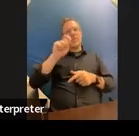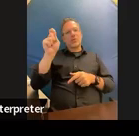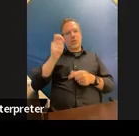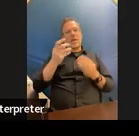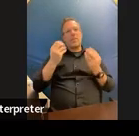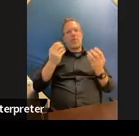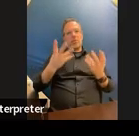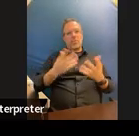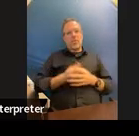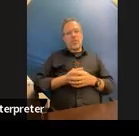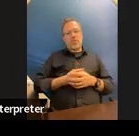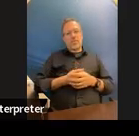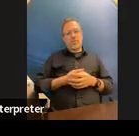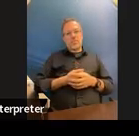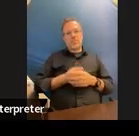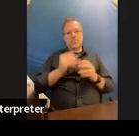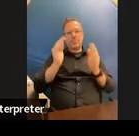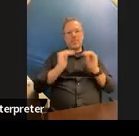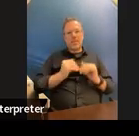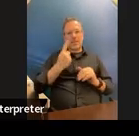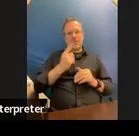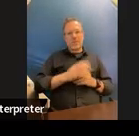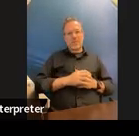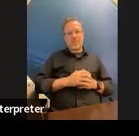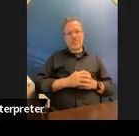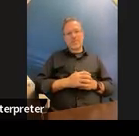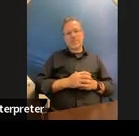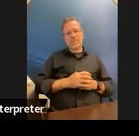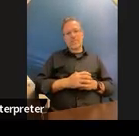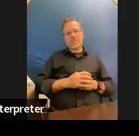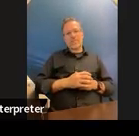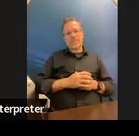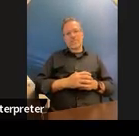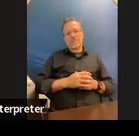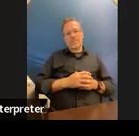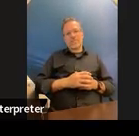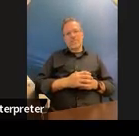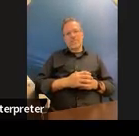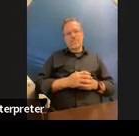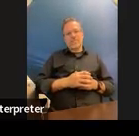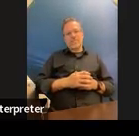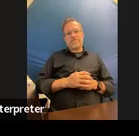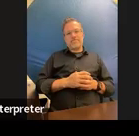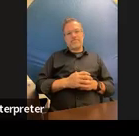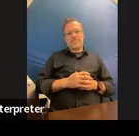all right next one i can get there but i can't